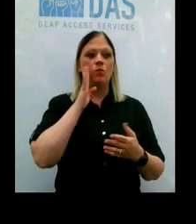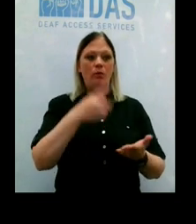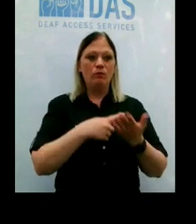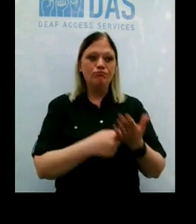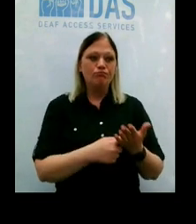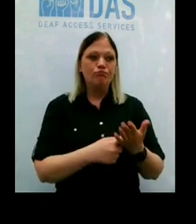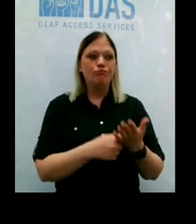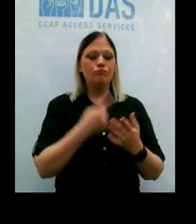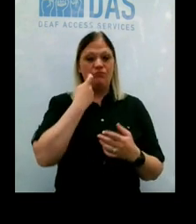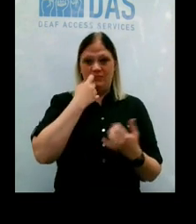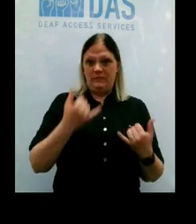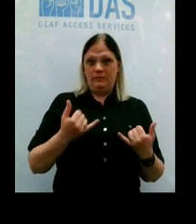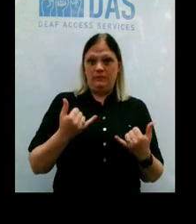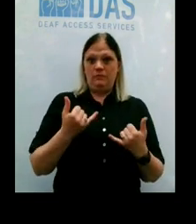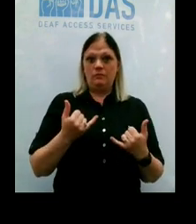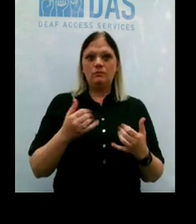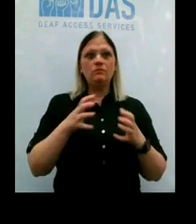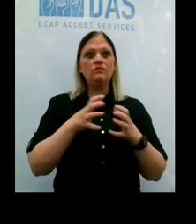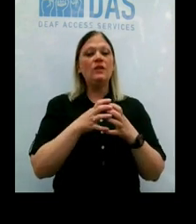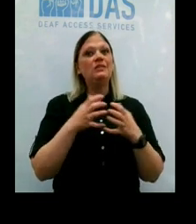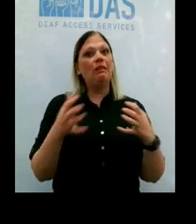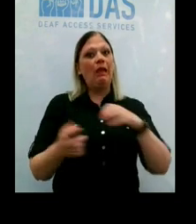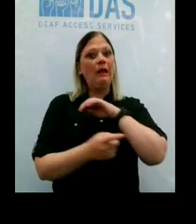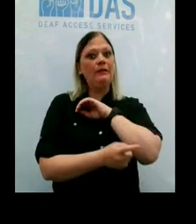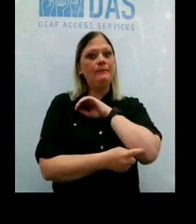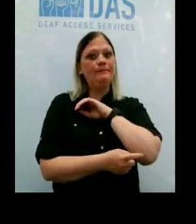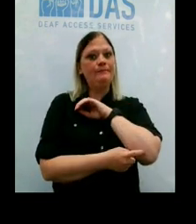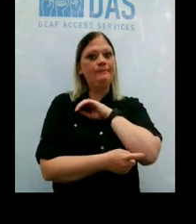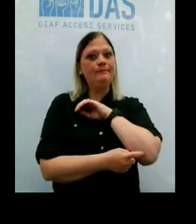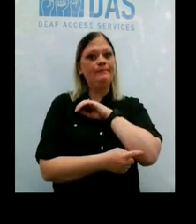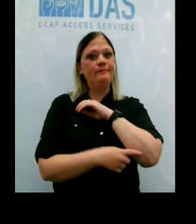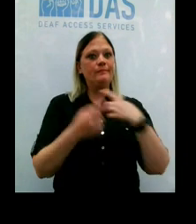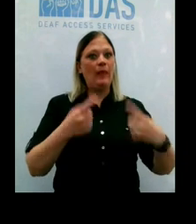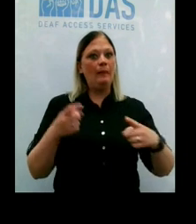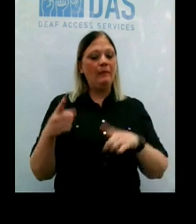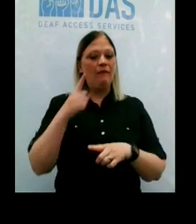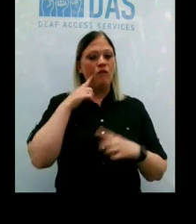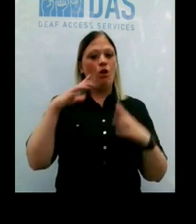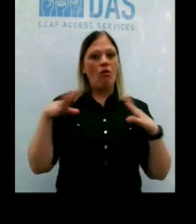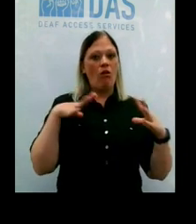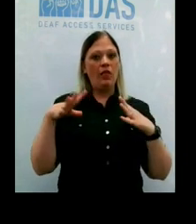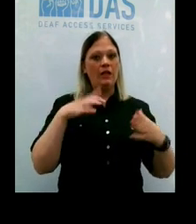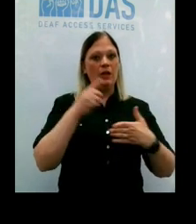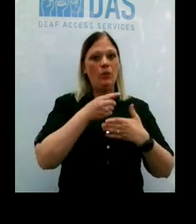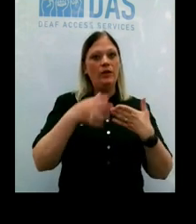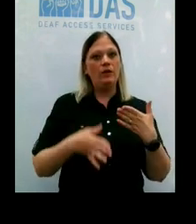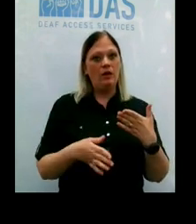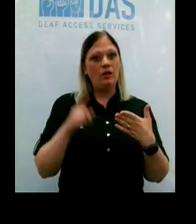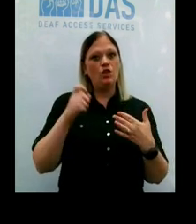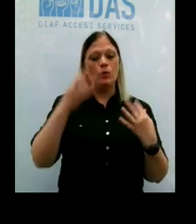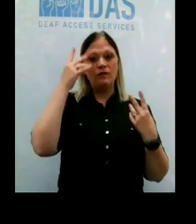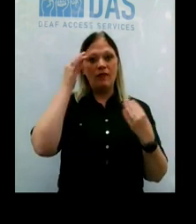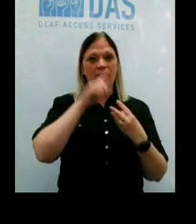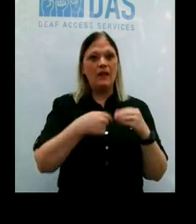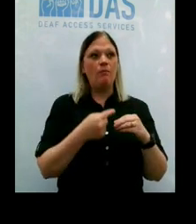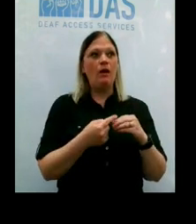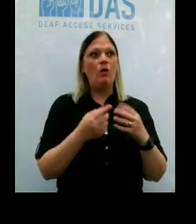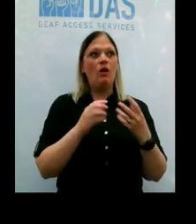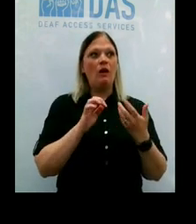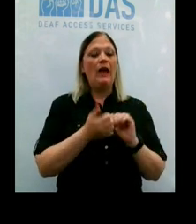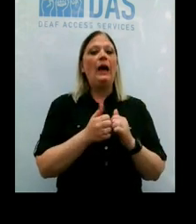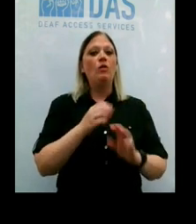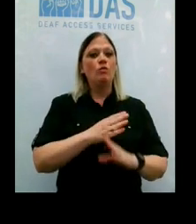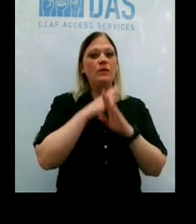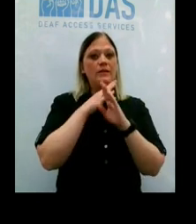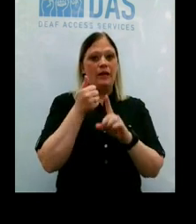about just now that there's going to be a lot of temptations happening, I'm sure, over the holiday weekend. So we have to think about how we're going to